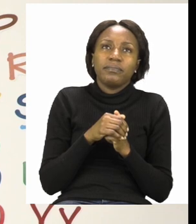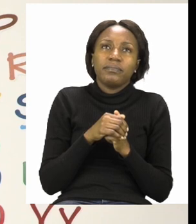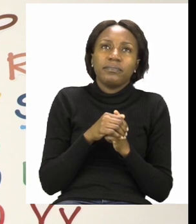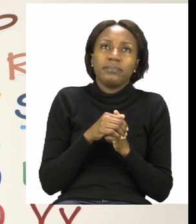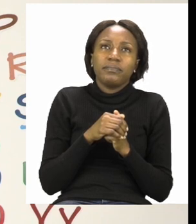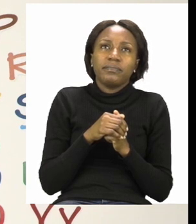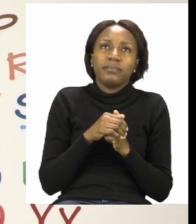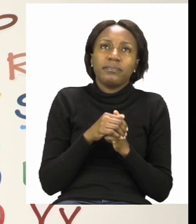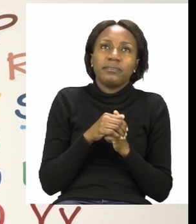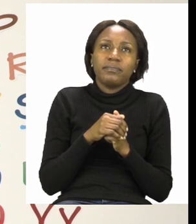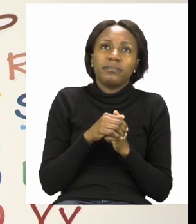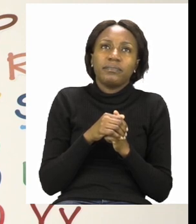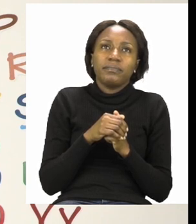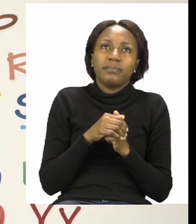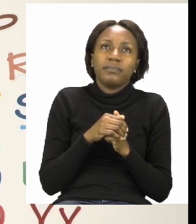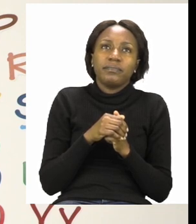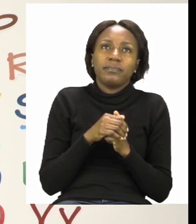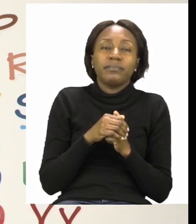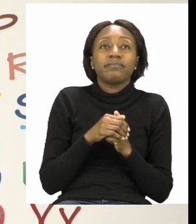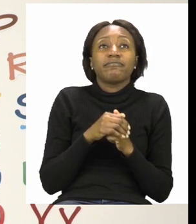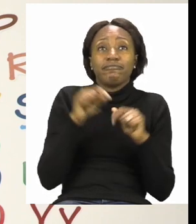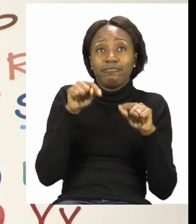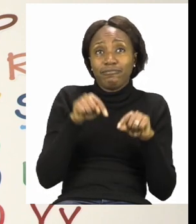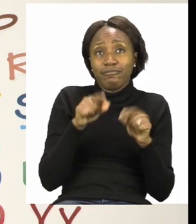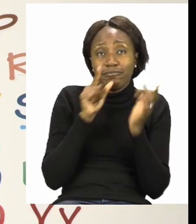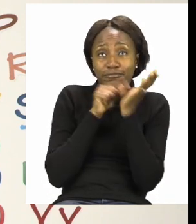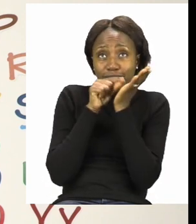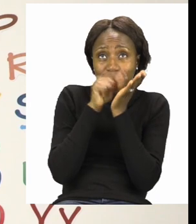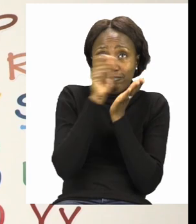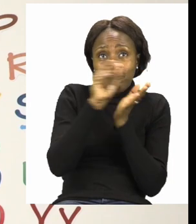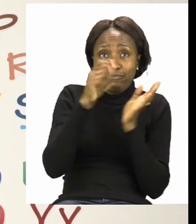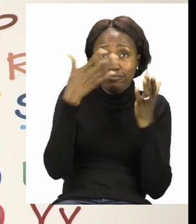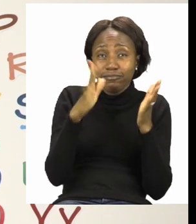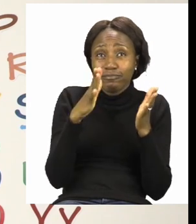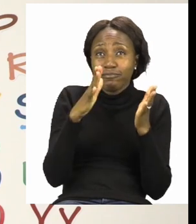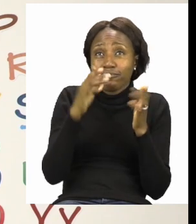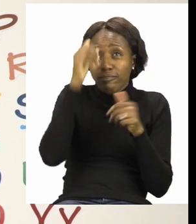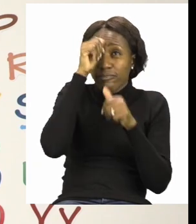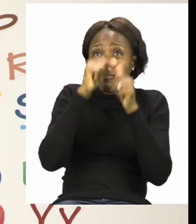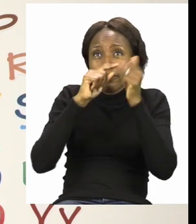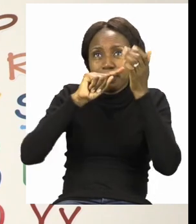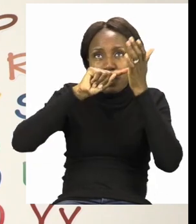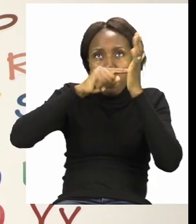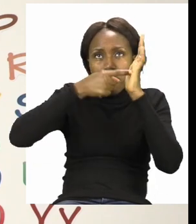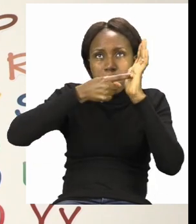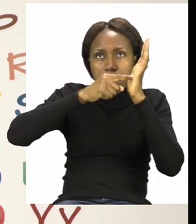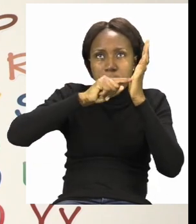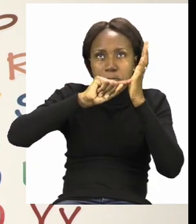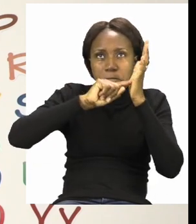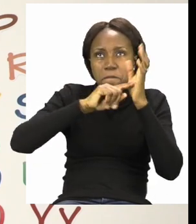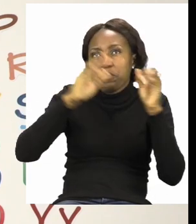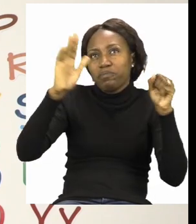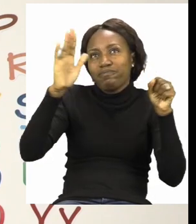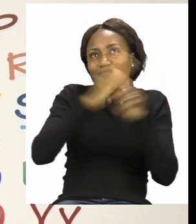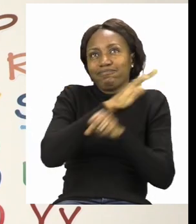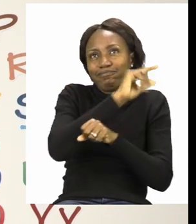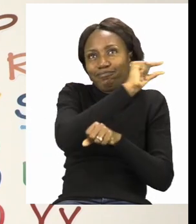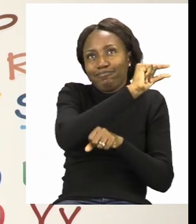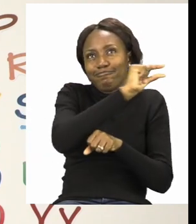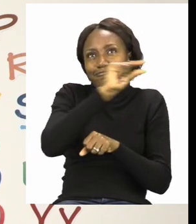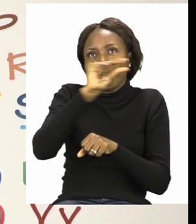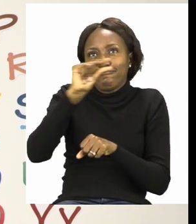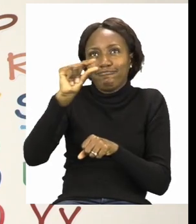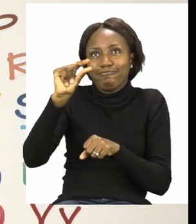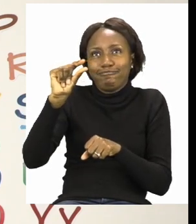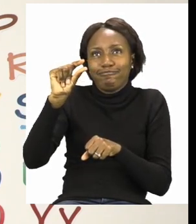So, now, I've written my word chicken. But, I'm not yet done. I need to put a full stop to end my sentence.